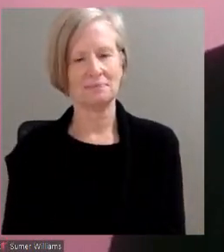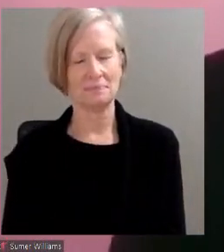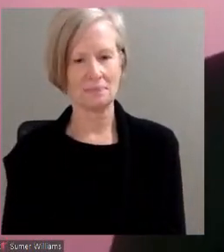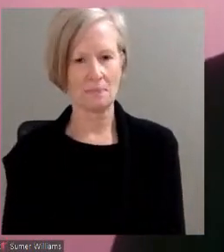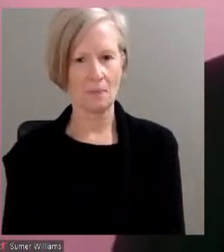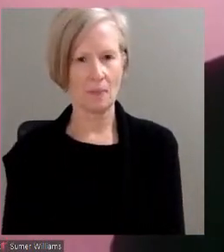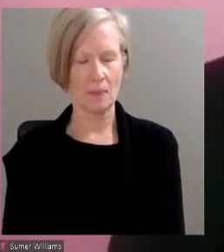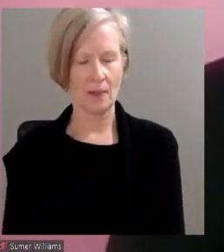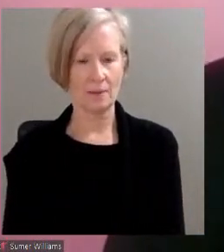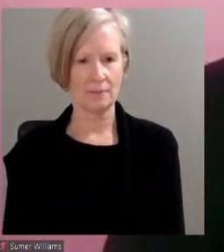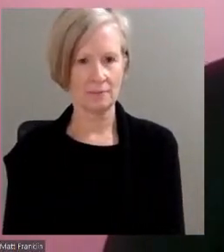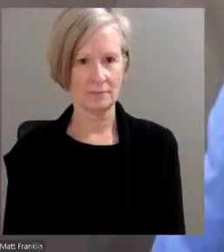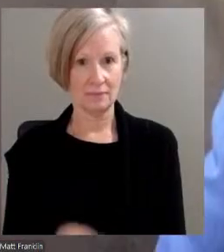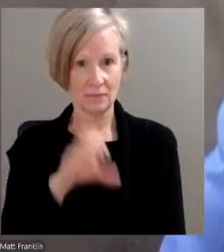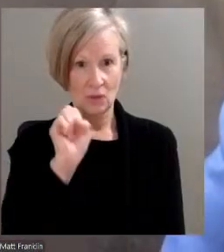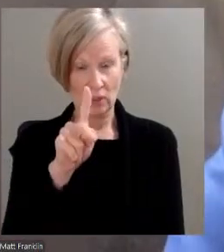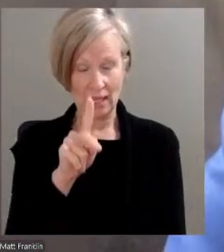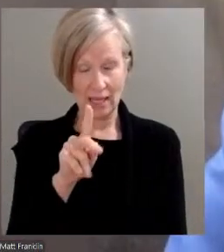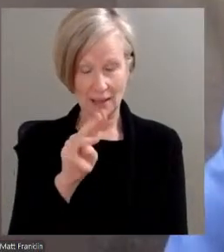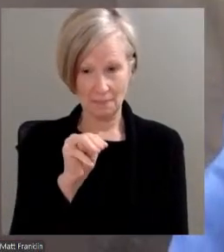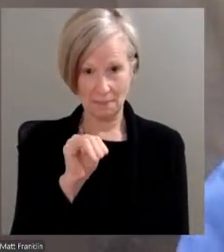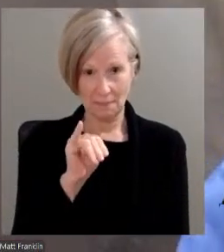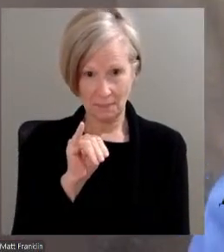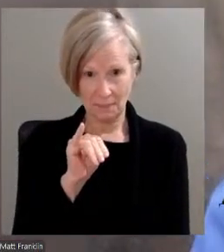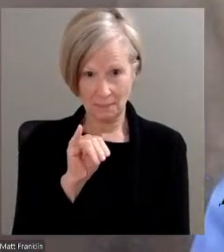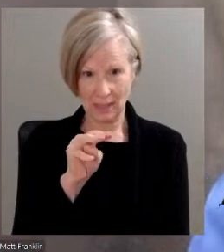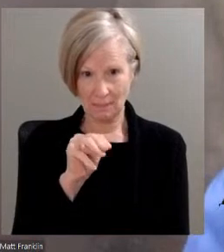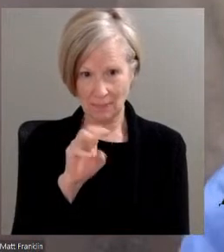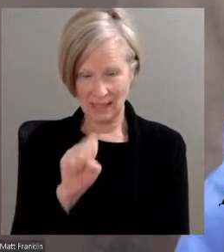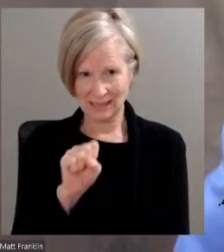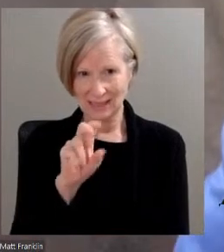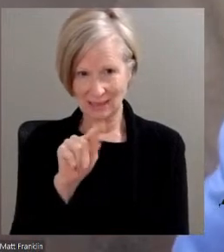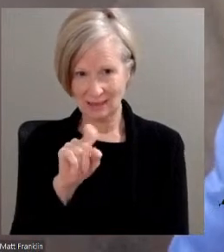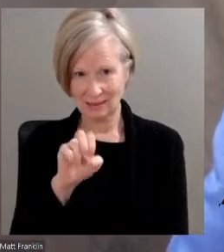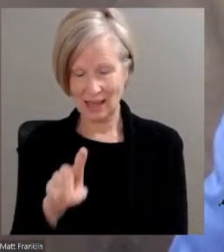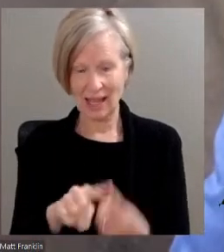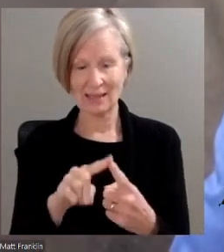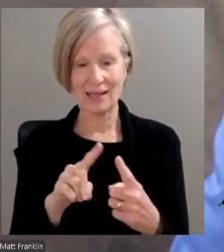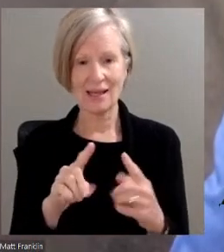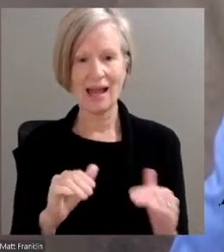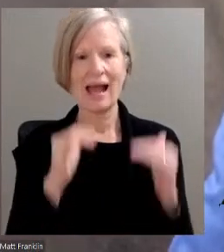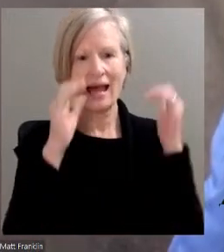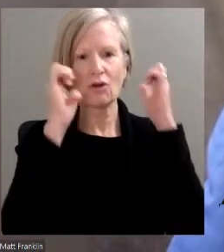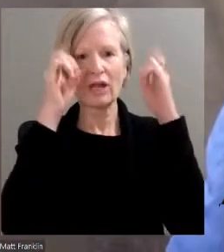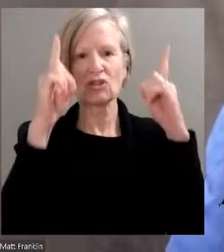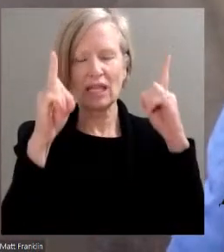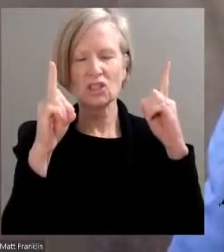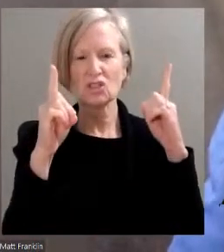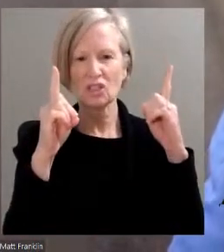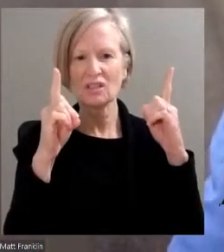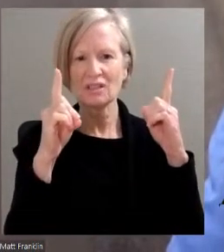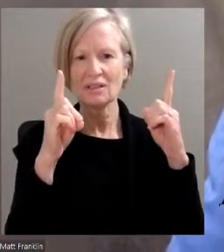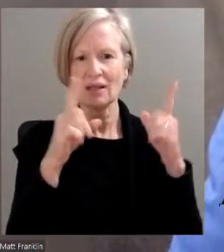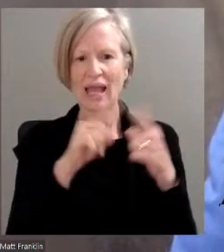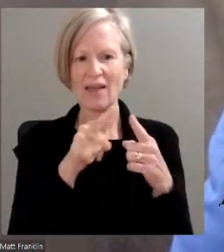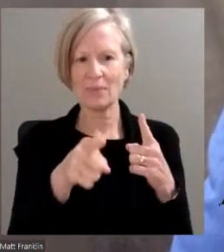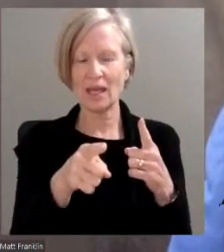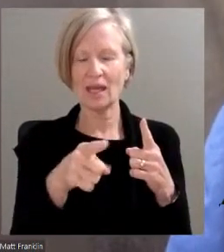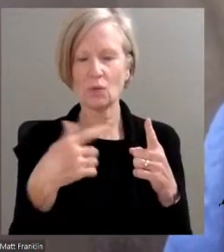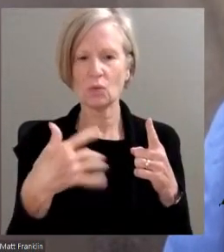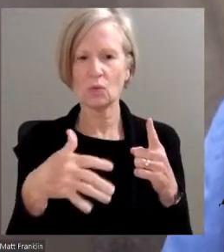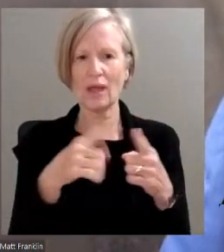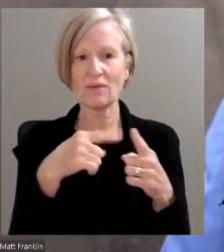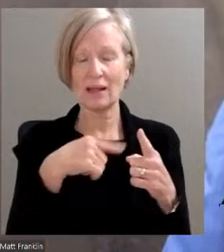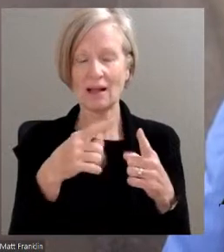All right. Ms. Todd, higher education institutions, well, they have been facing declining enrollments for the past few